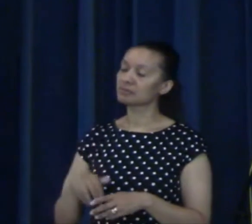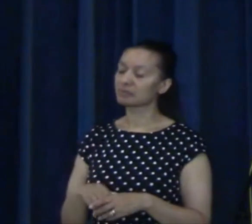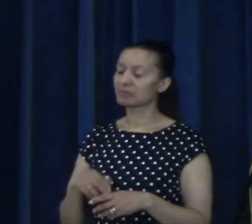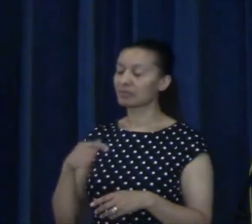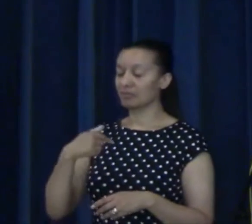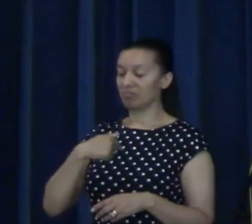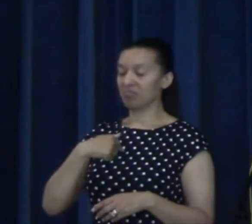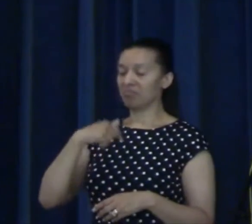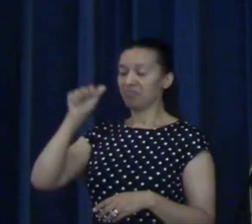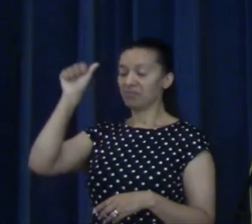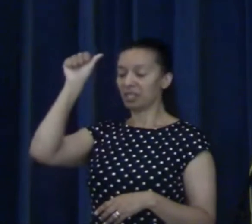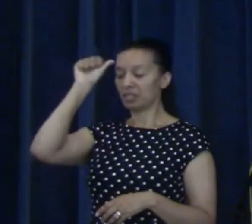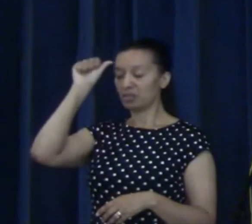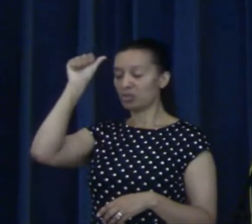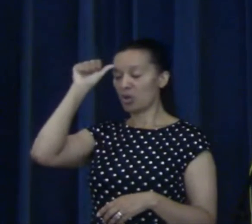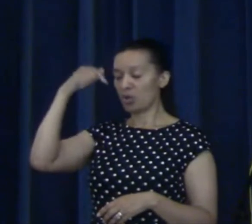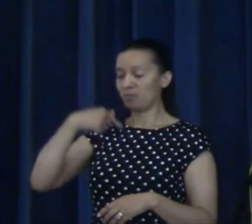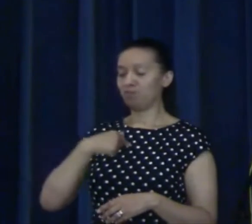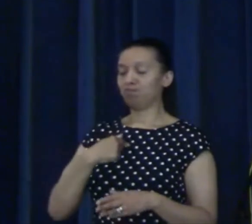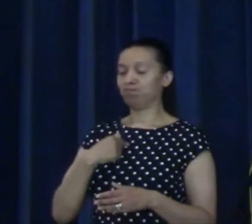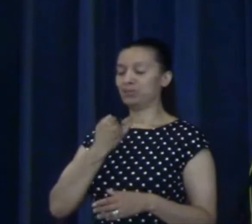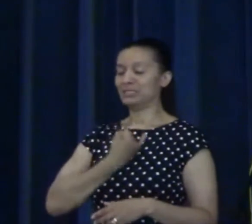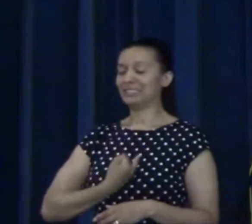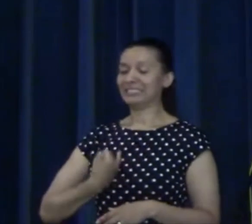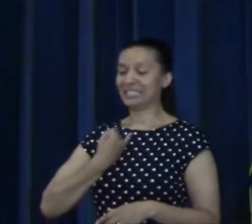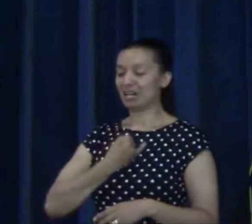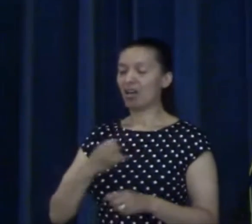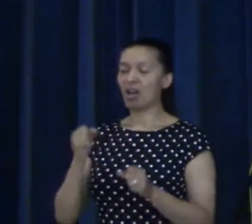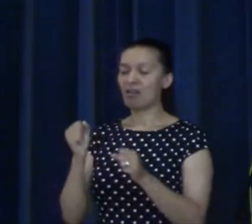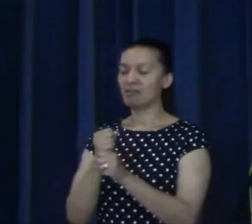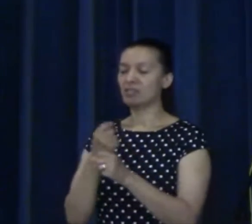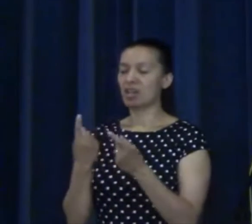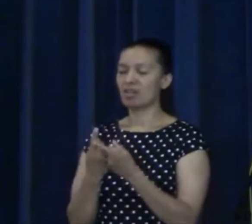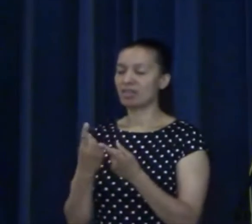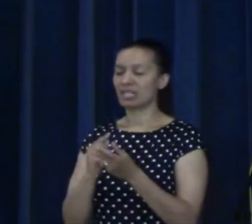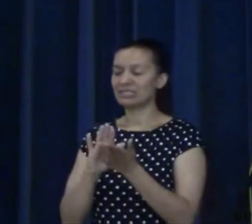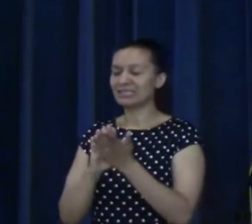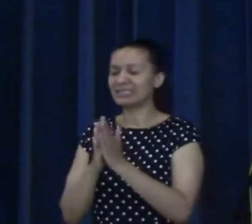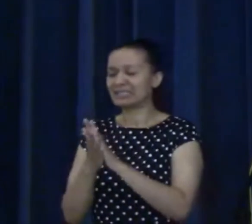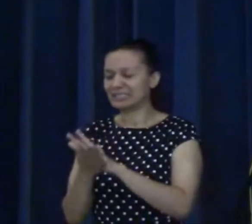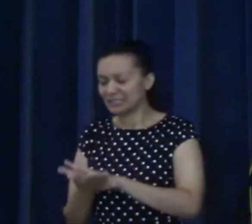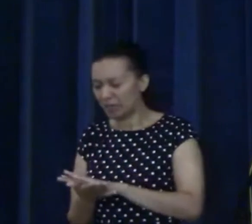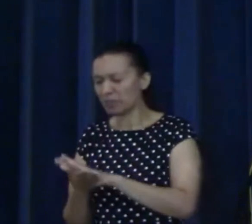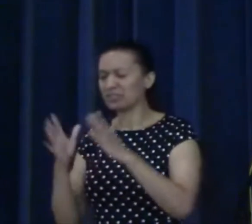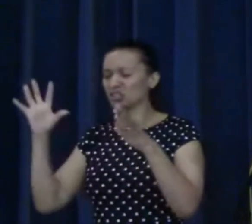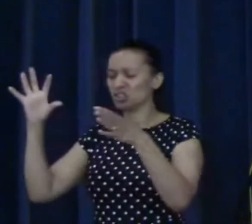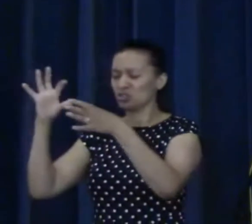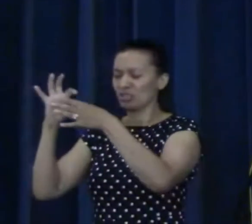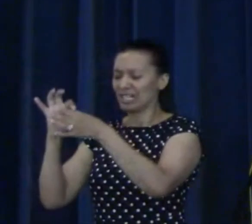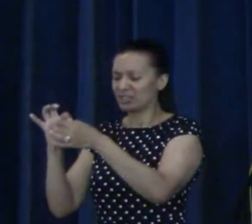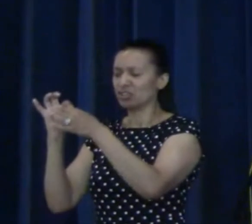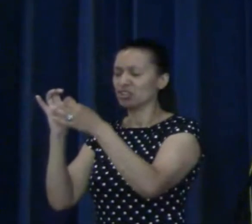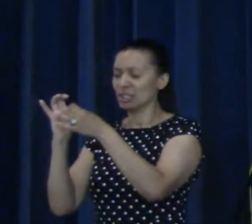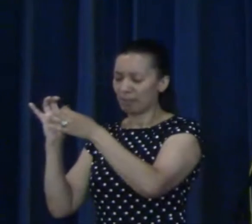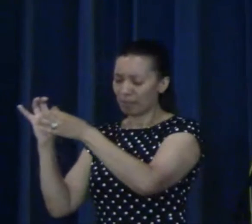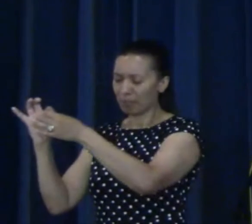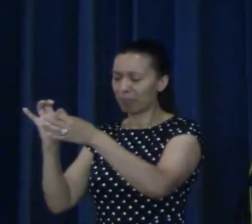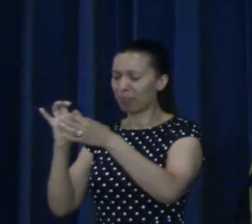I know that I'm a sinner that I have done things that have damaged my relationship with you.